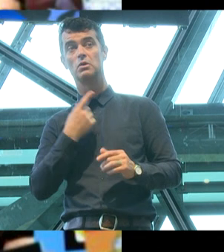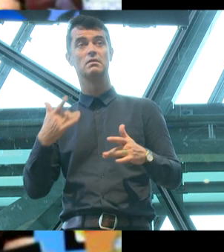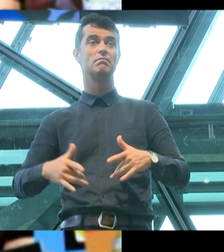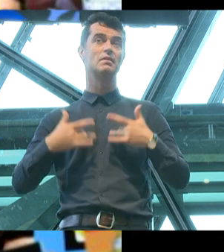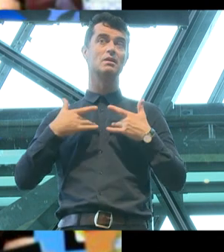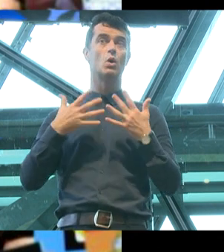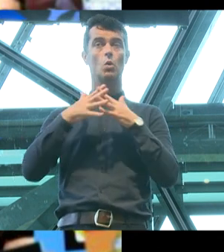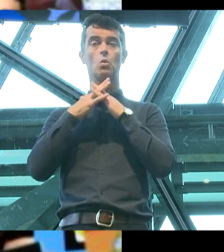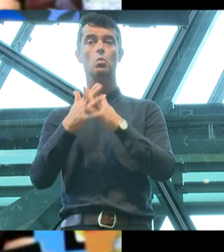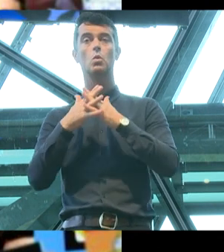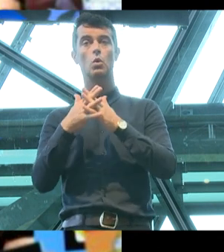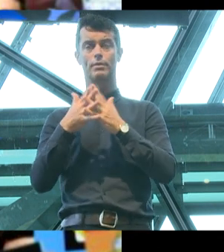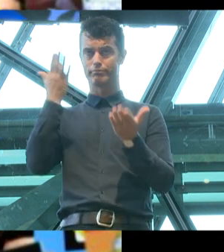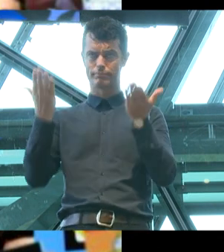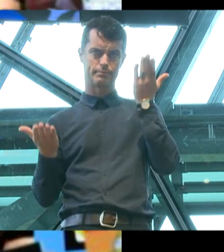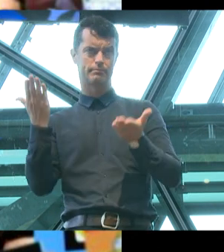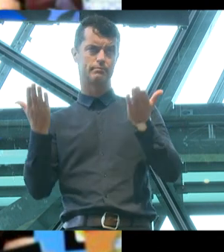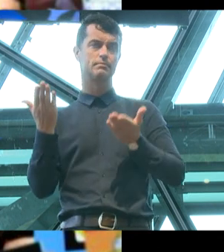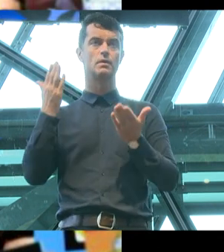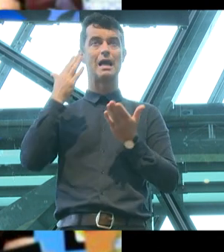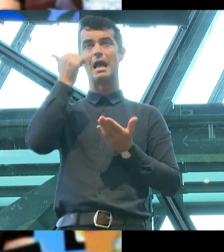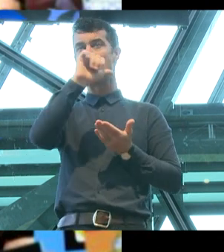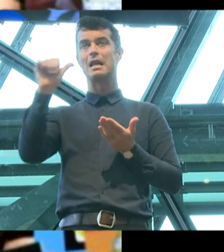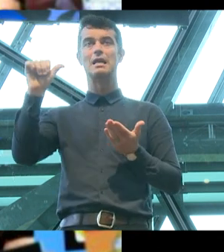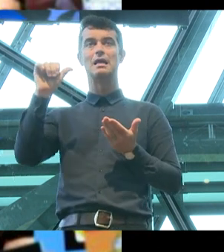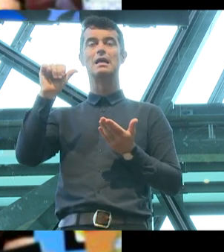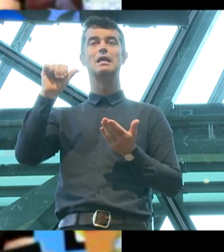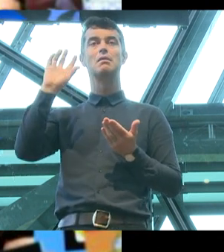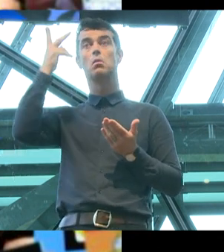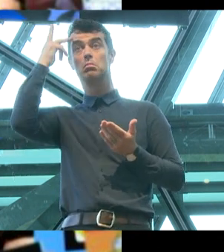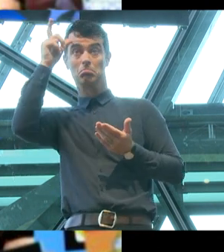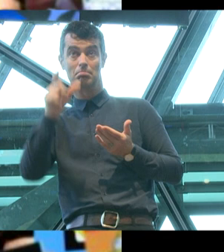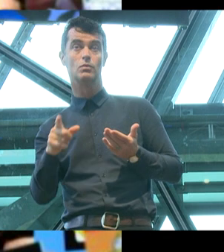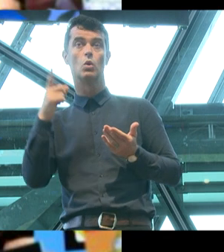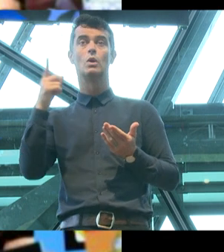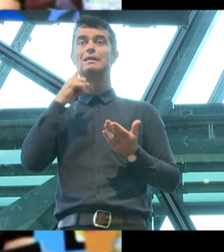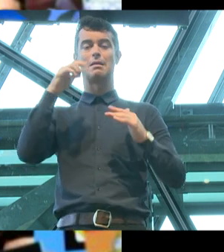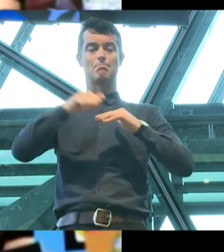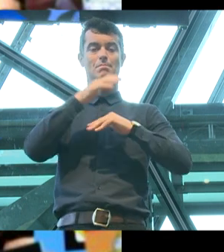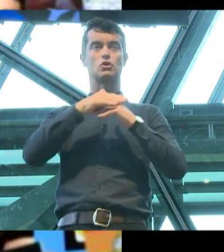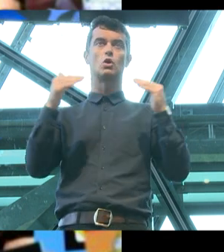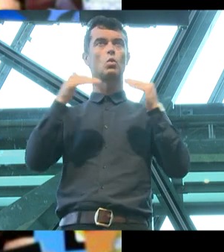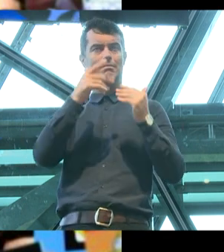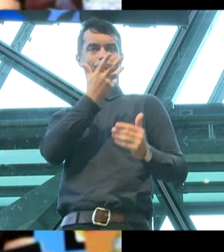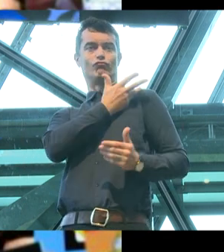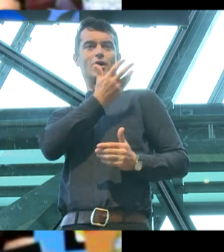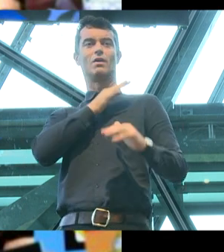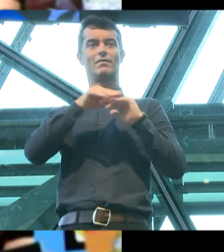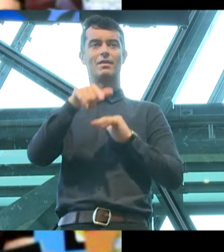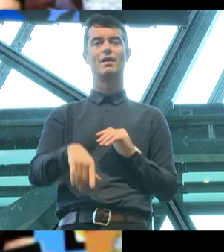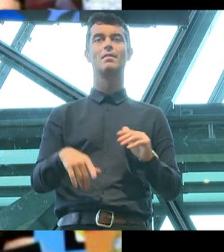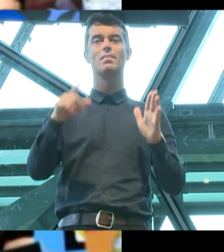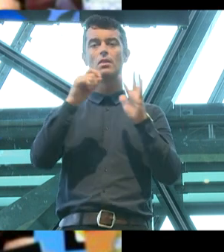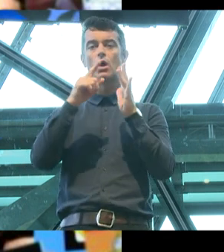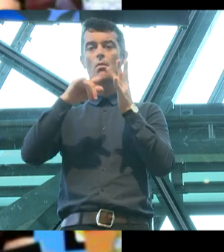worth being sceptical and wary of any politician who cites marriage equality as one of their benchmark achievements. If they see the postal